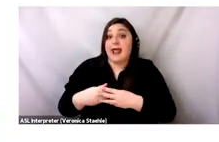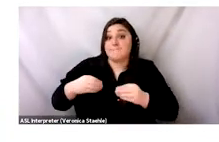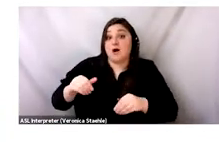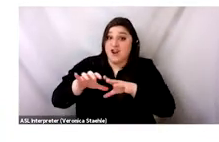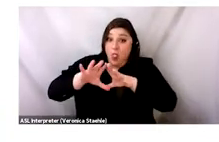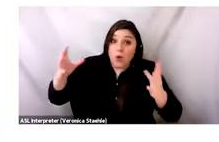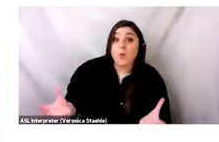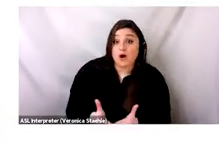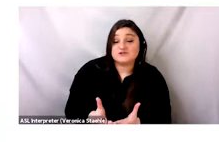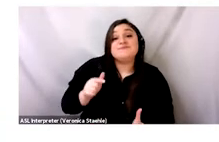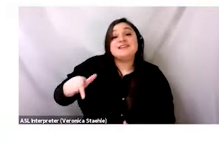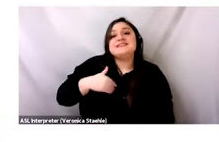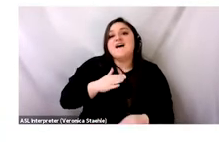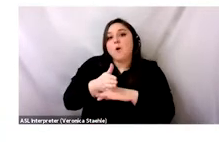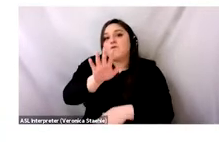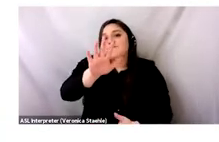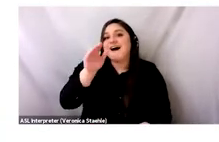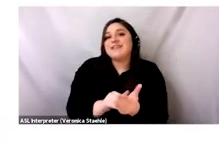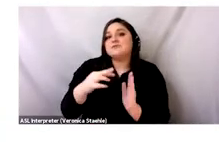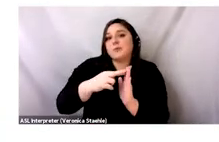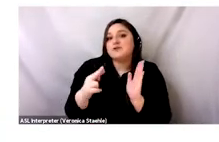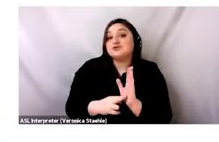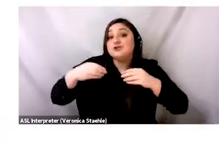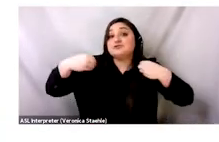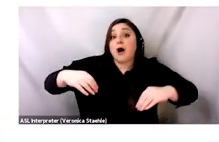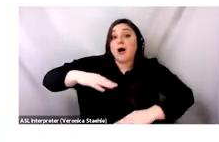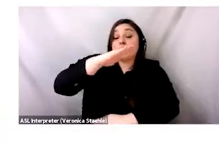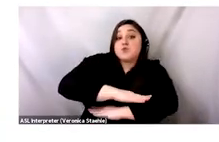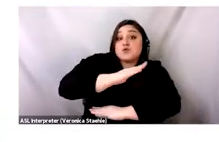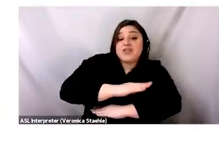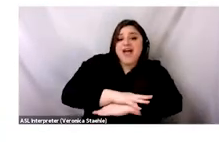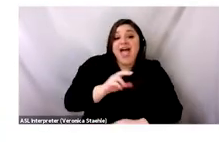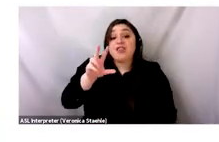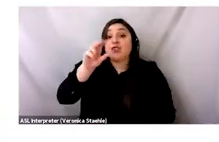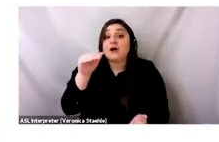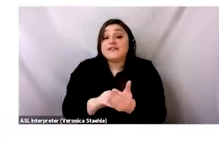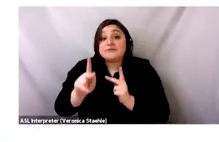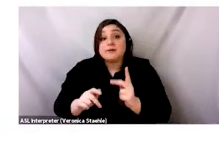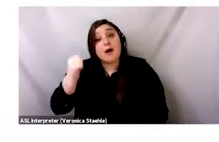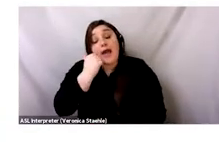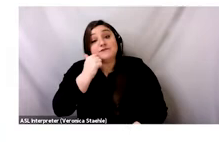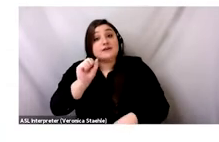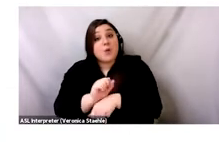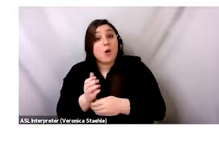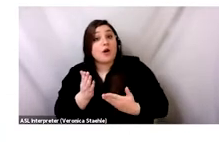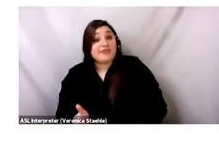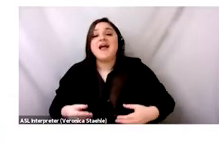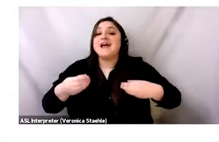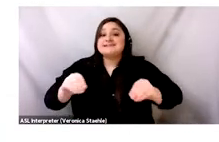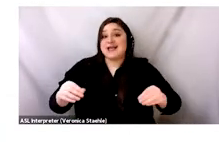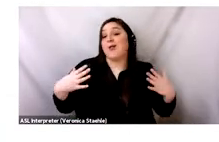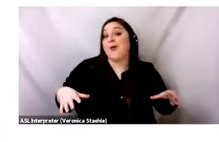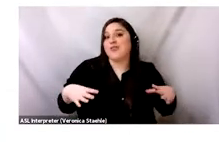secondhand market in the world. There are at least 5,000 registered stalls and an estimated 30,000 people work here,